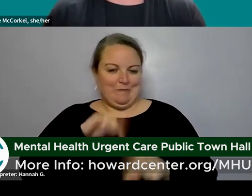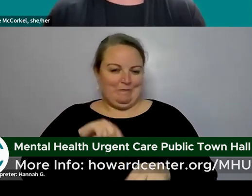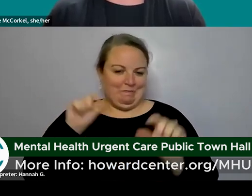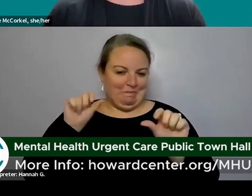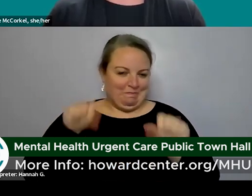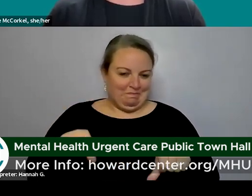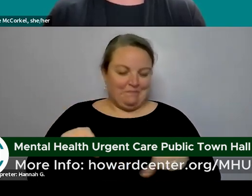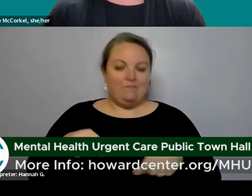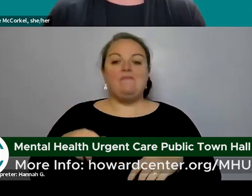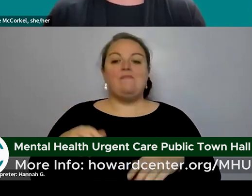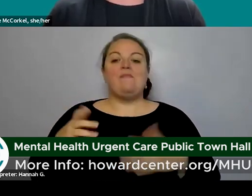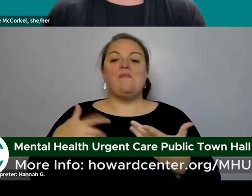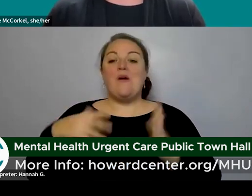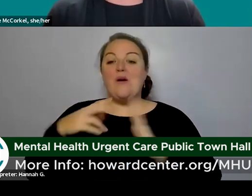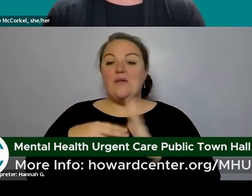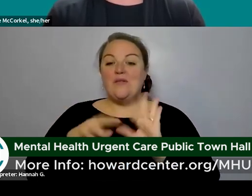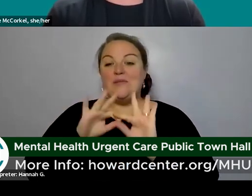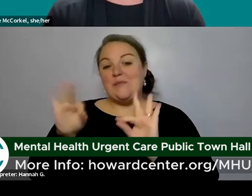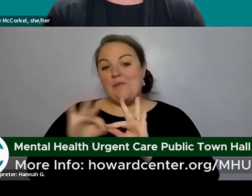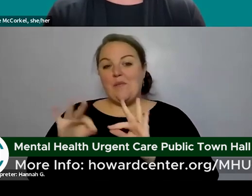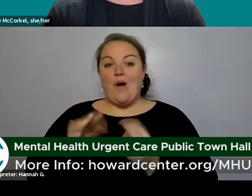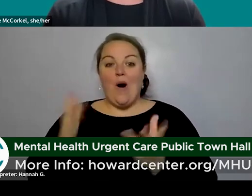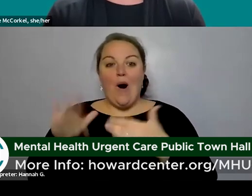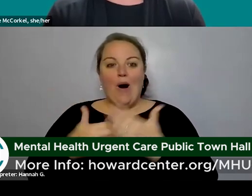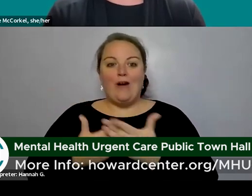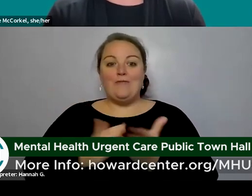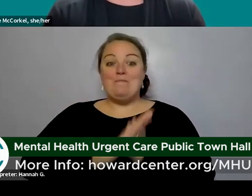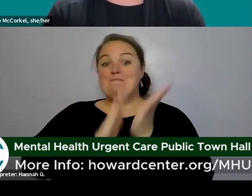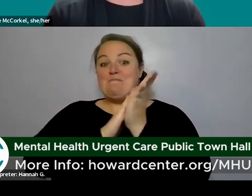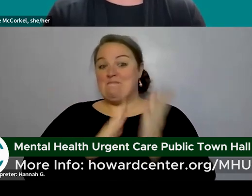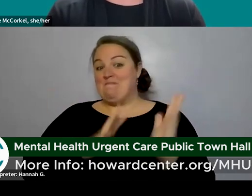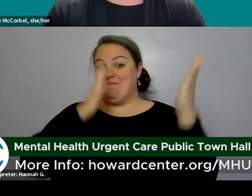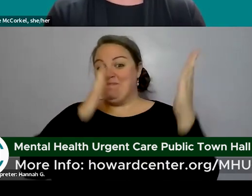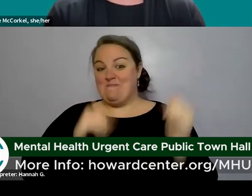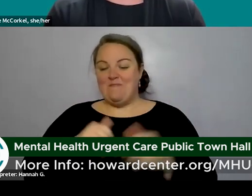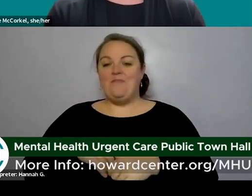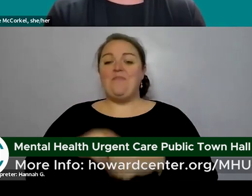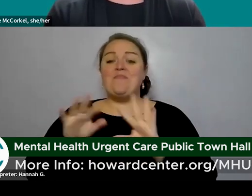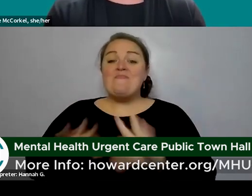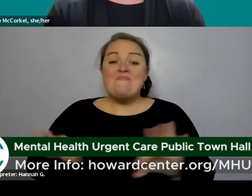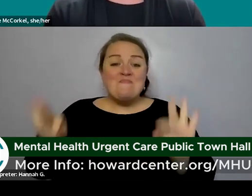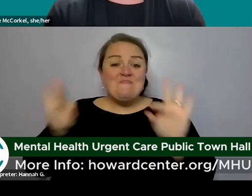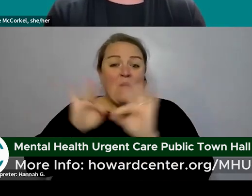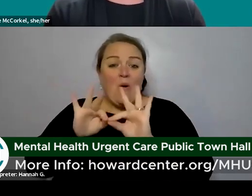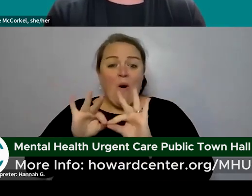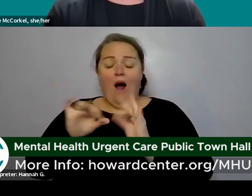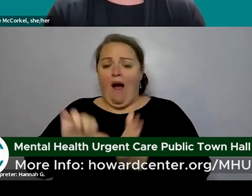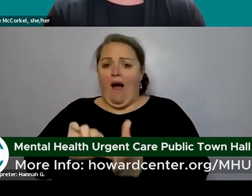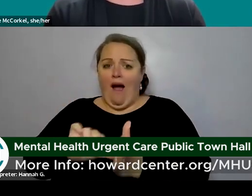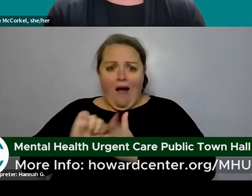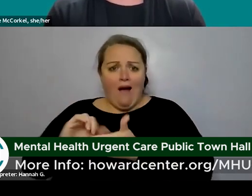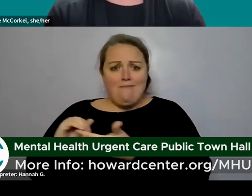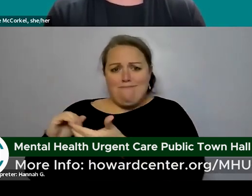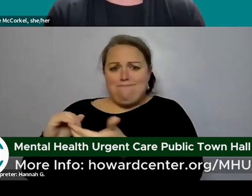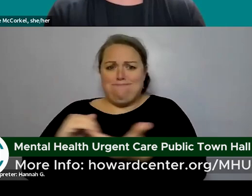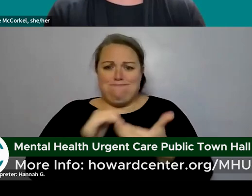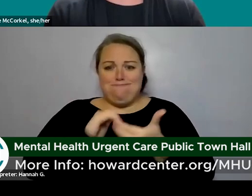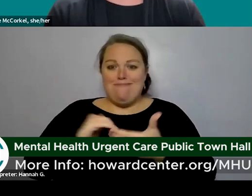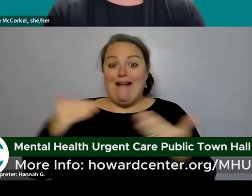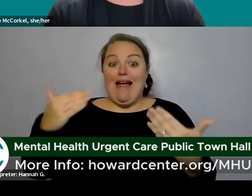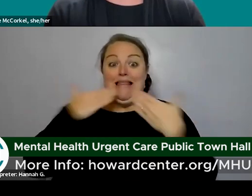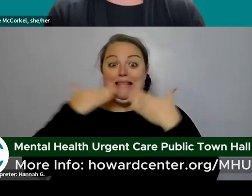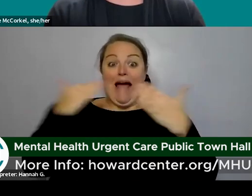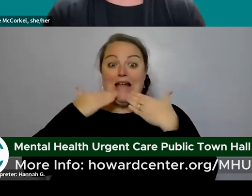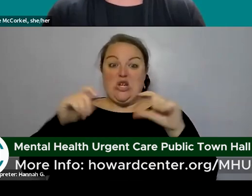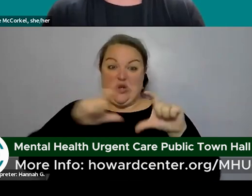all i like reading the accolades so thank you all um this is very important impressive collaboration initiative thank you in all caps